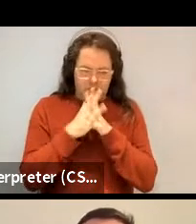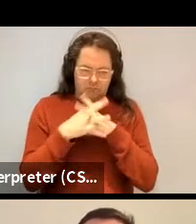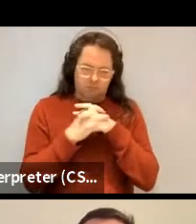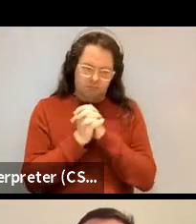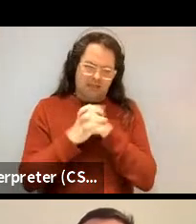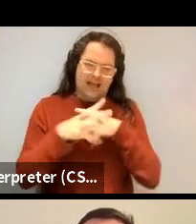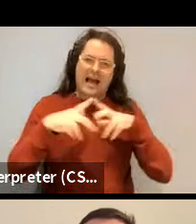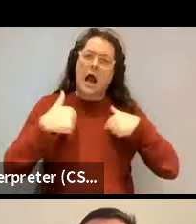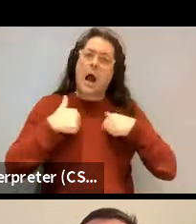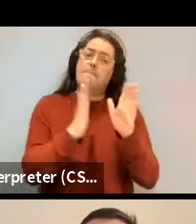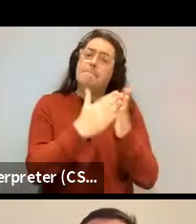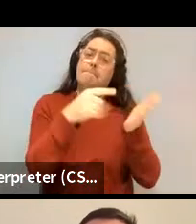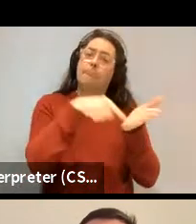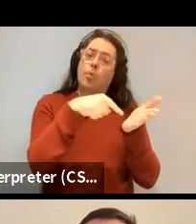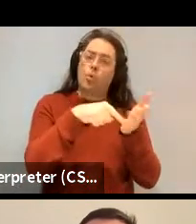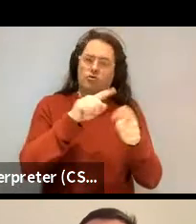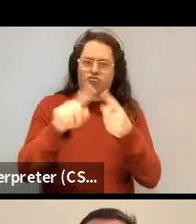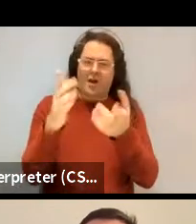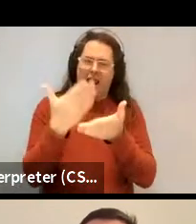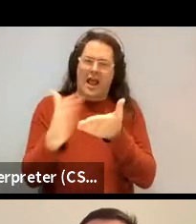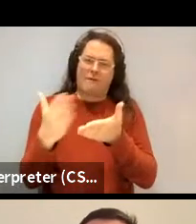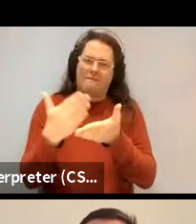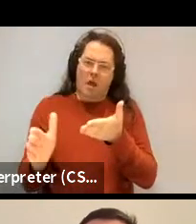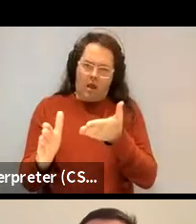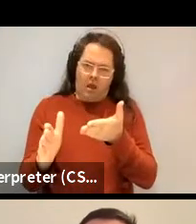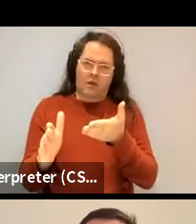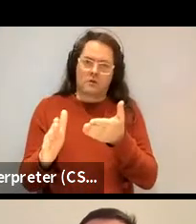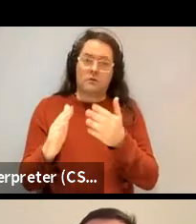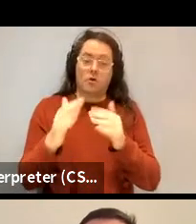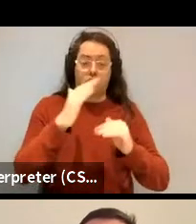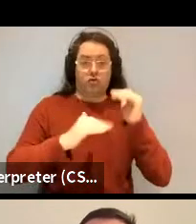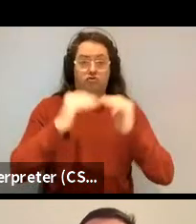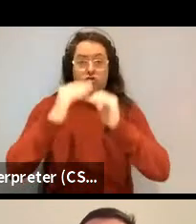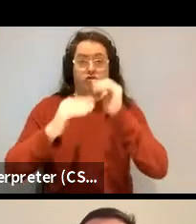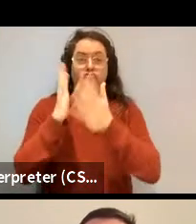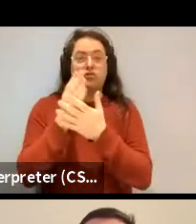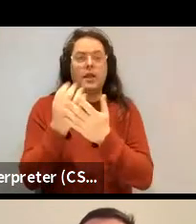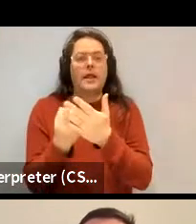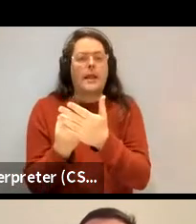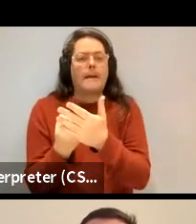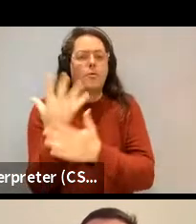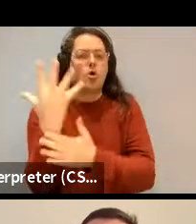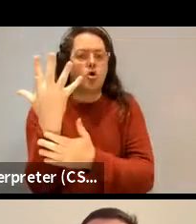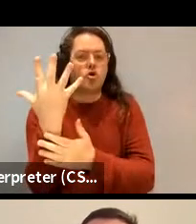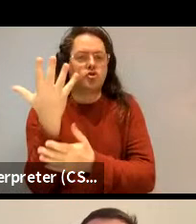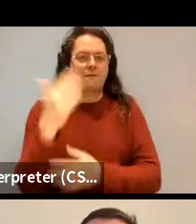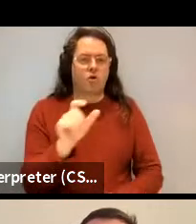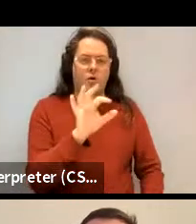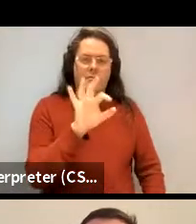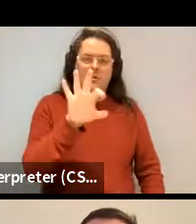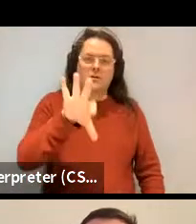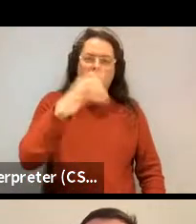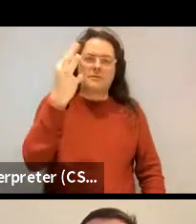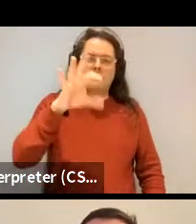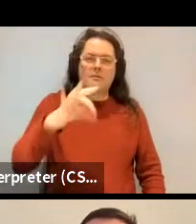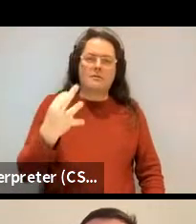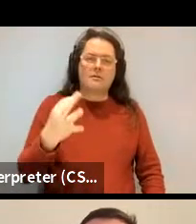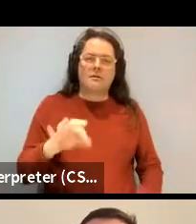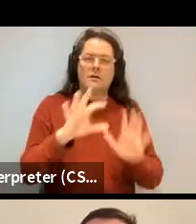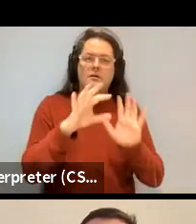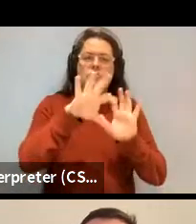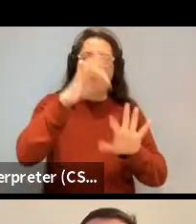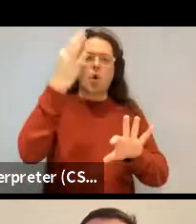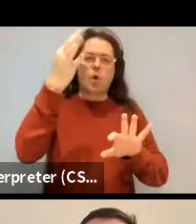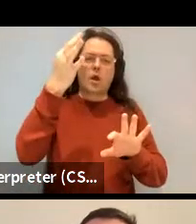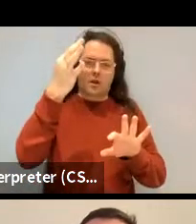I try to clarify in the book is that I think that the constructions are emergent generalizations from the tokens. So I think we've remembered